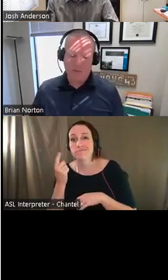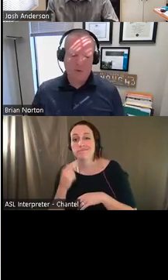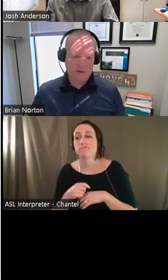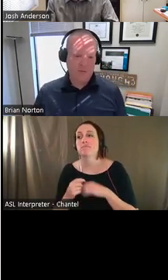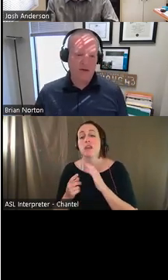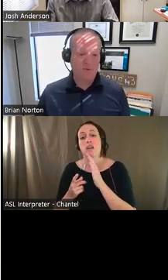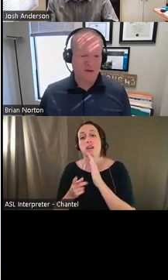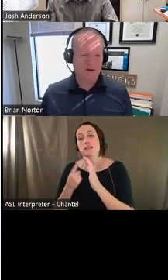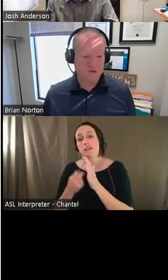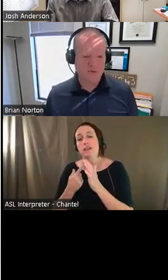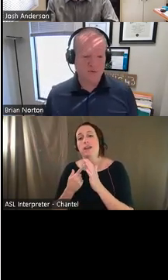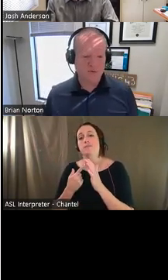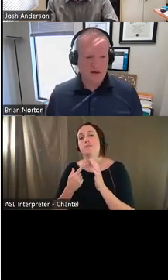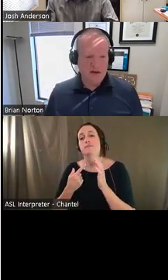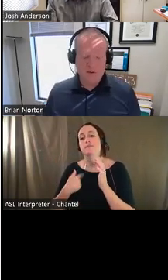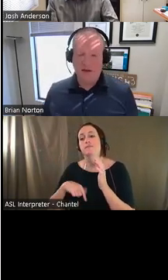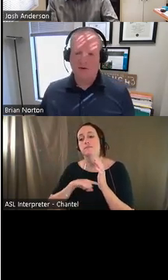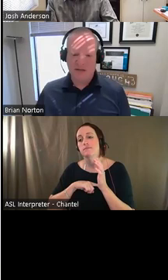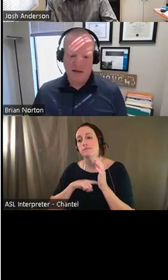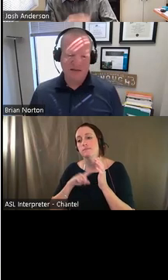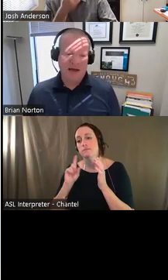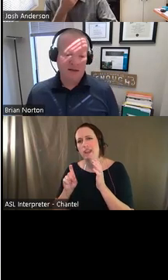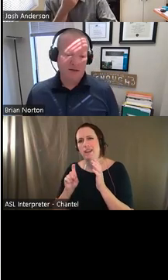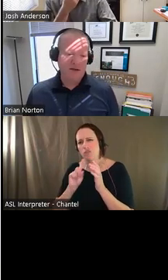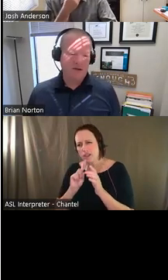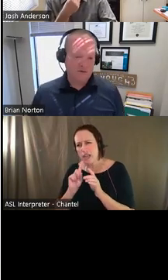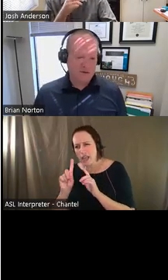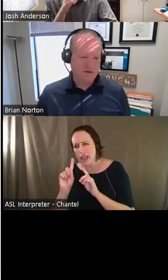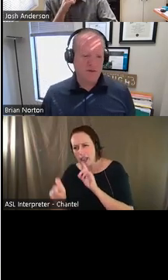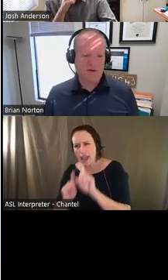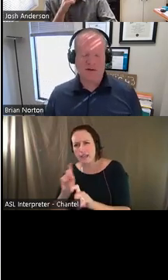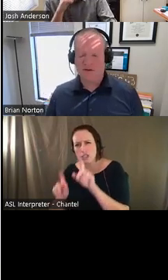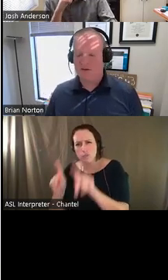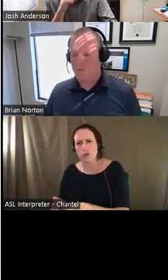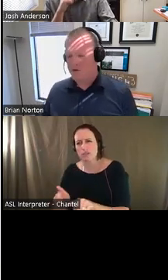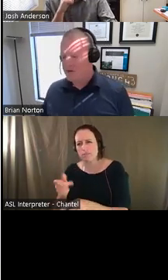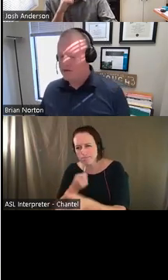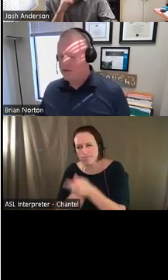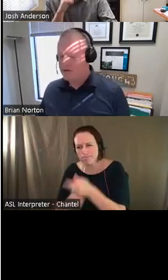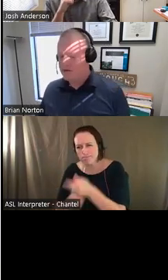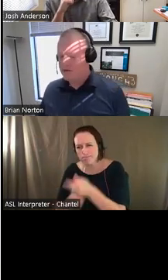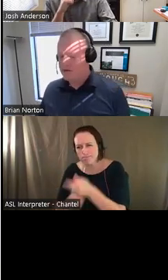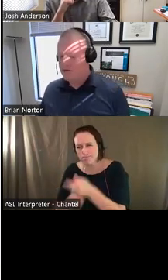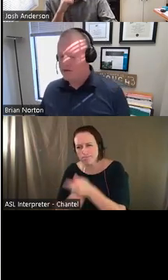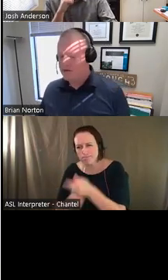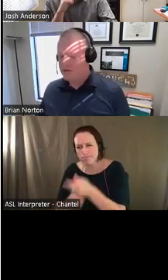do need to get more into the weeds with individuals and really understand exactly the nature of the disability, the situation that they're